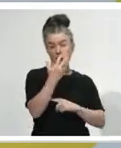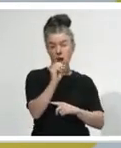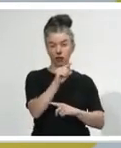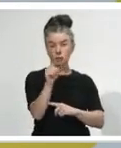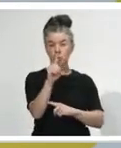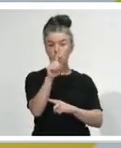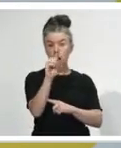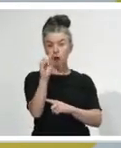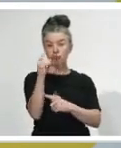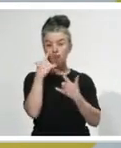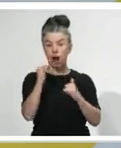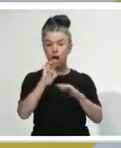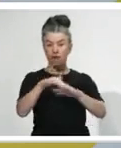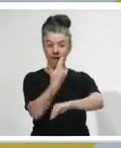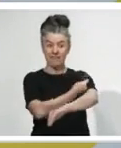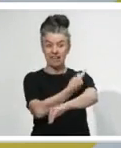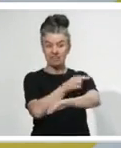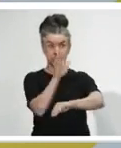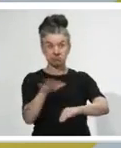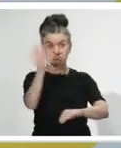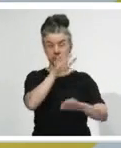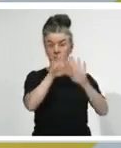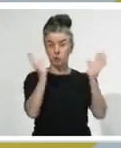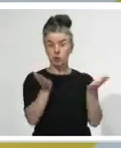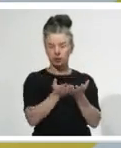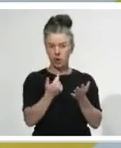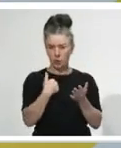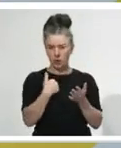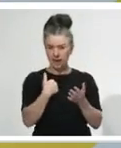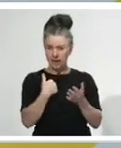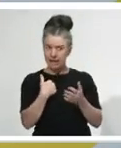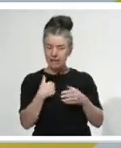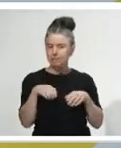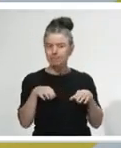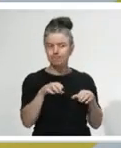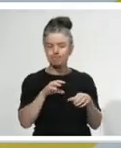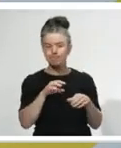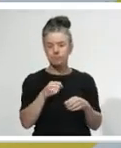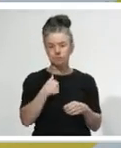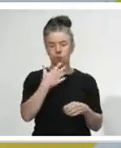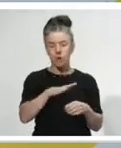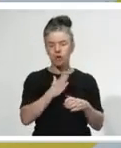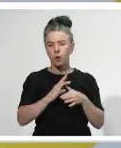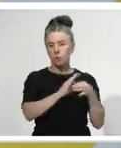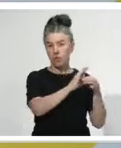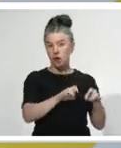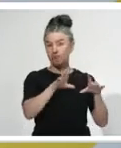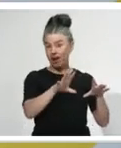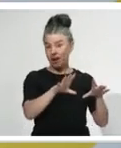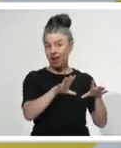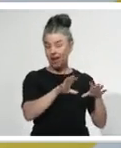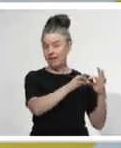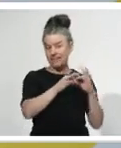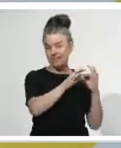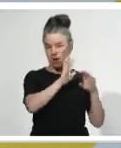at the moment. So we're getting a planned approach to this and very keen on taking an ANZAC approach to that as well. So working closely